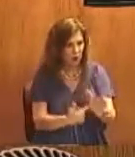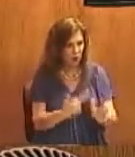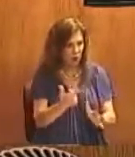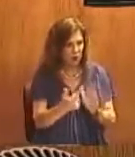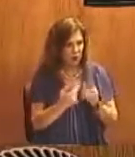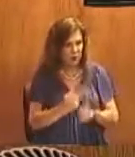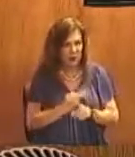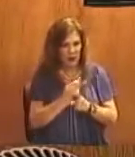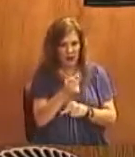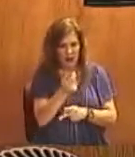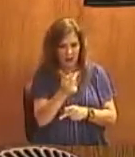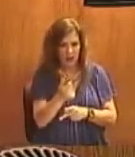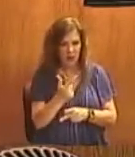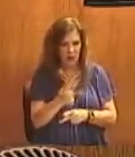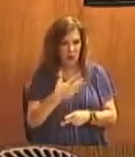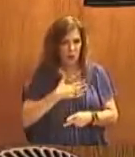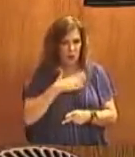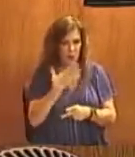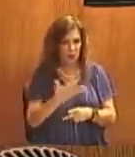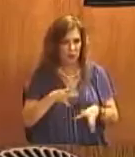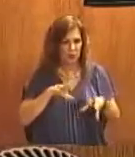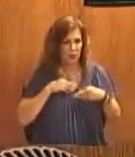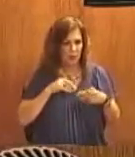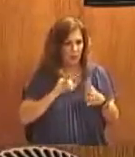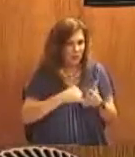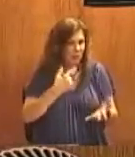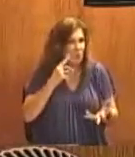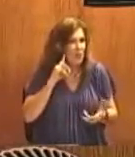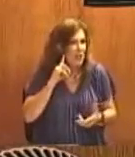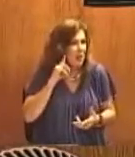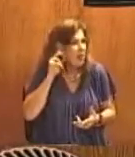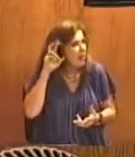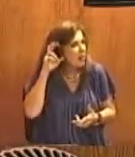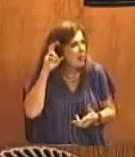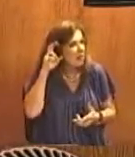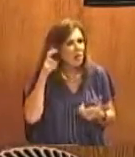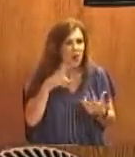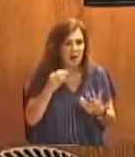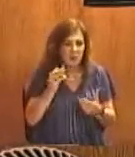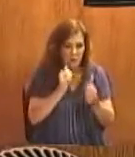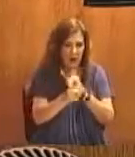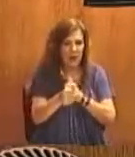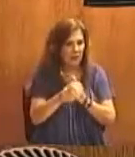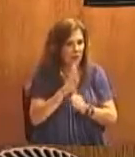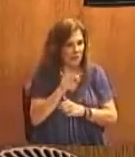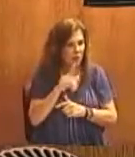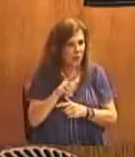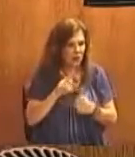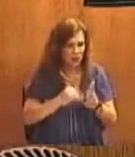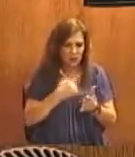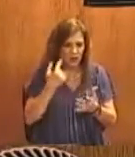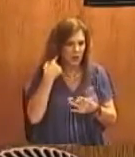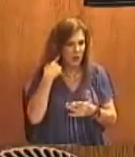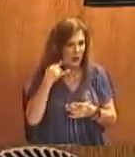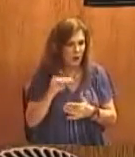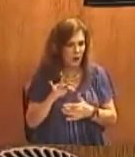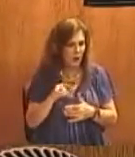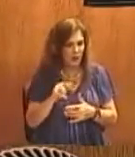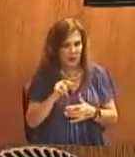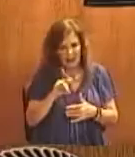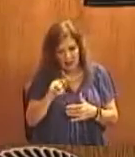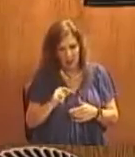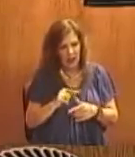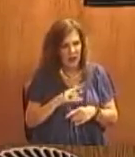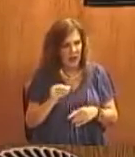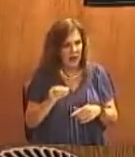a little that you are willing to accept just just to hear us and pass this bill just just to hear it just to give it the momentum